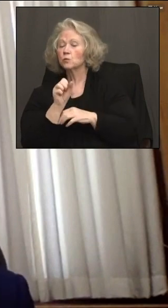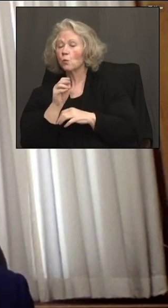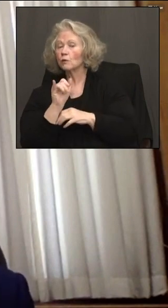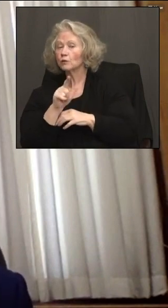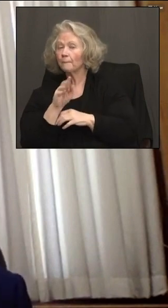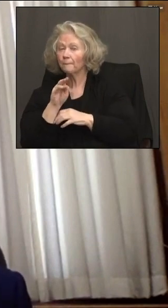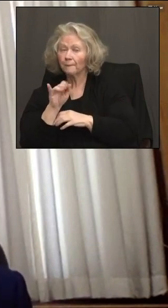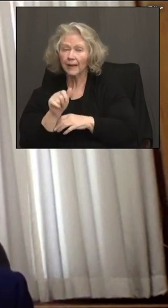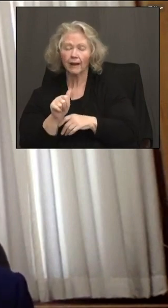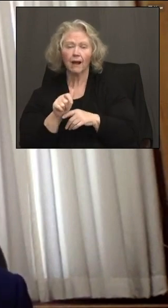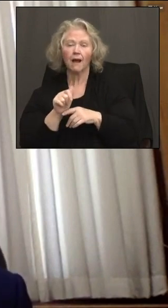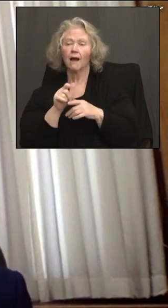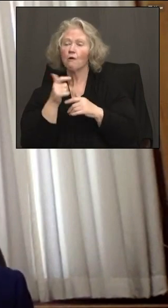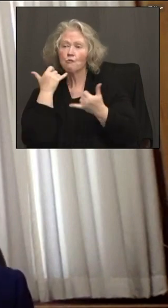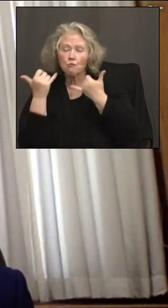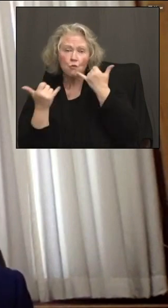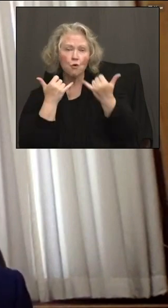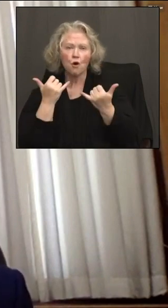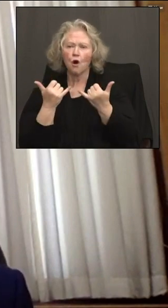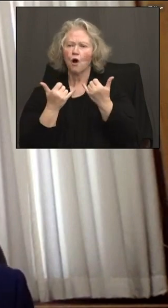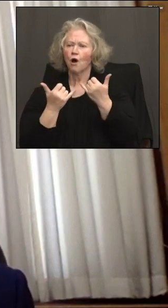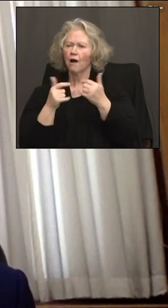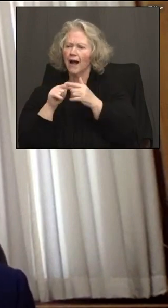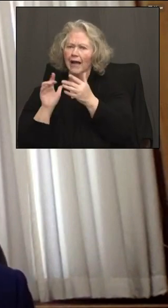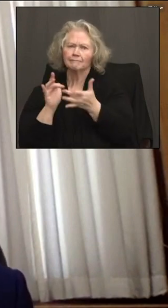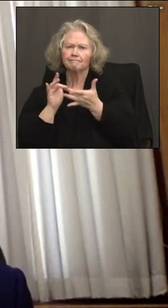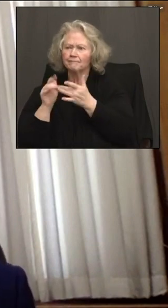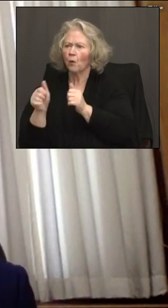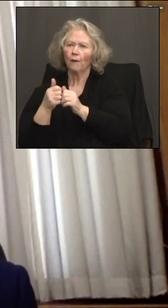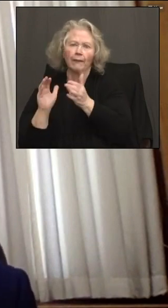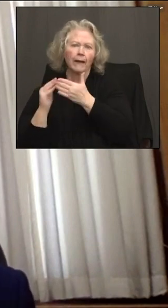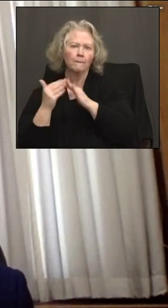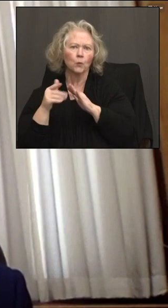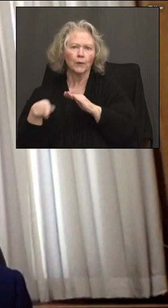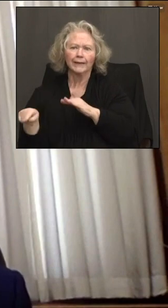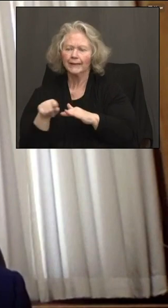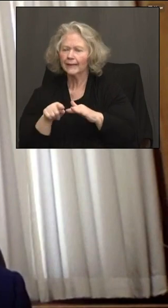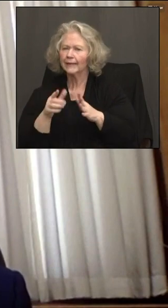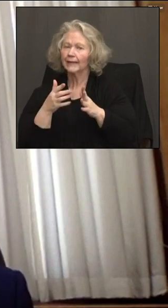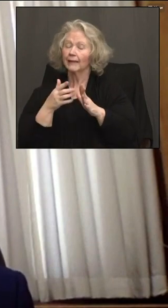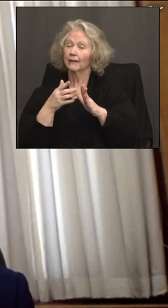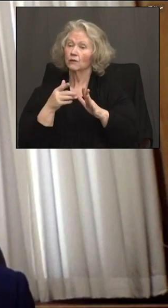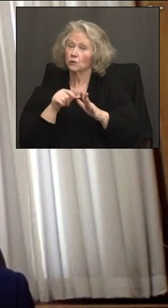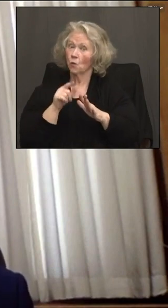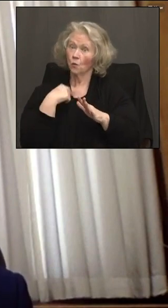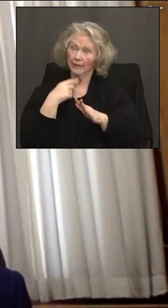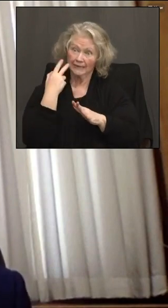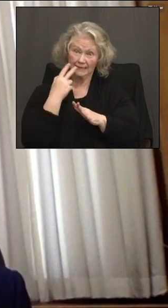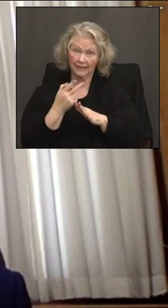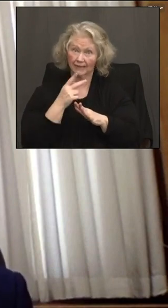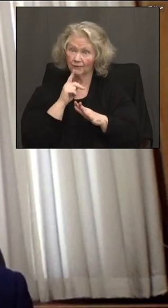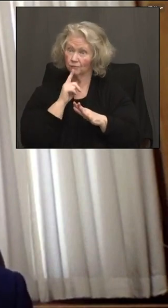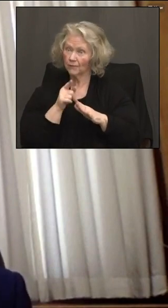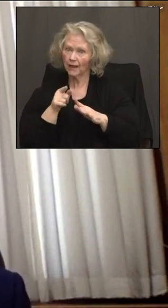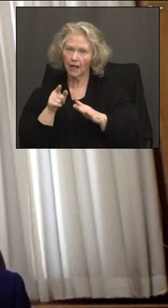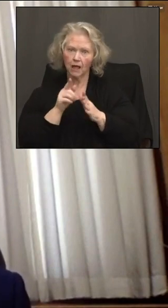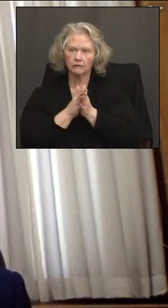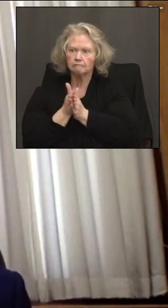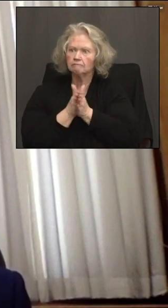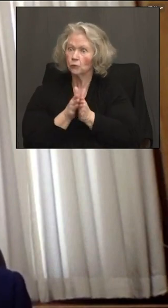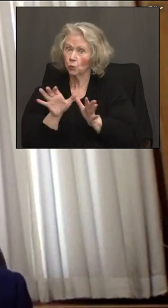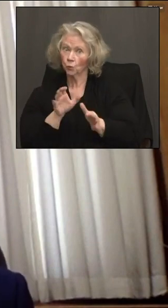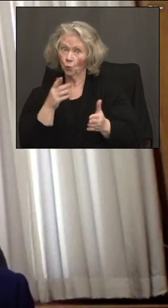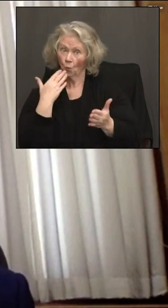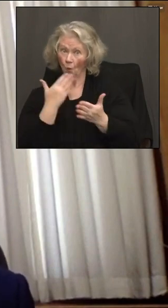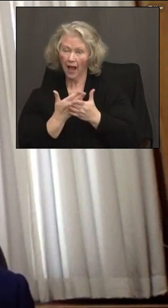working with community influencers. And what we've seen is that, and for clinics where the community really rallies and does all those steps and does it well,